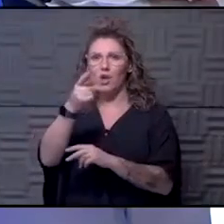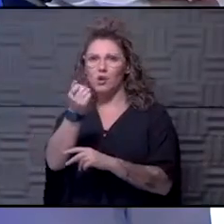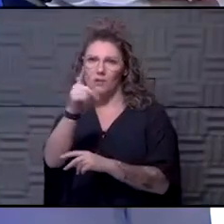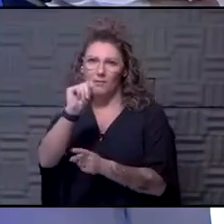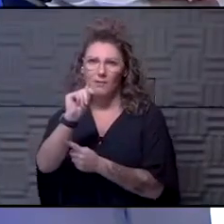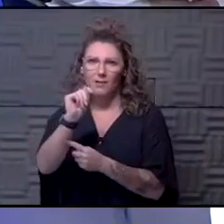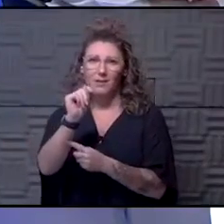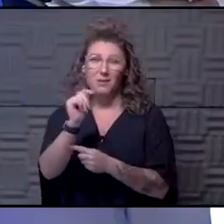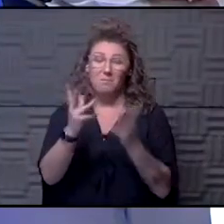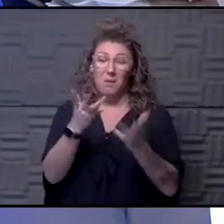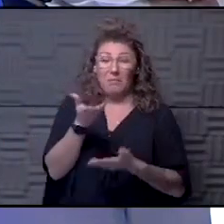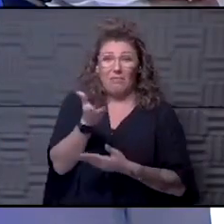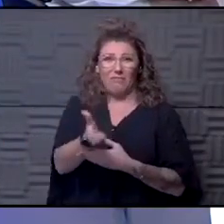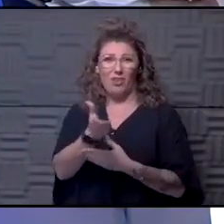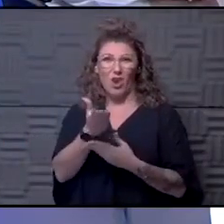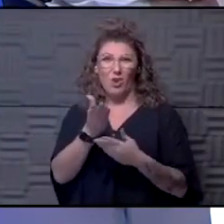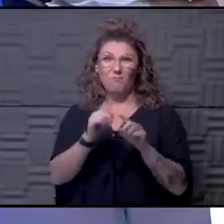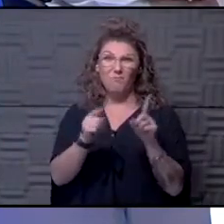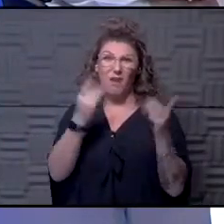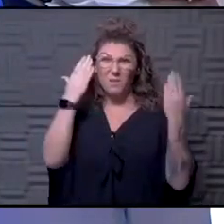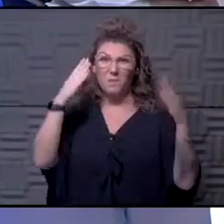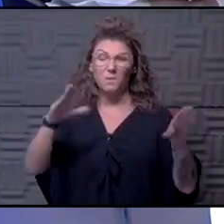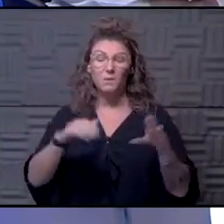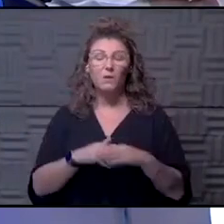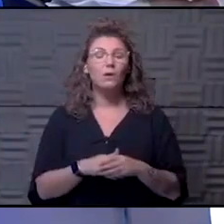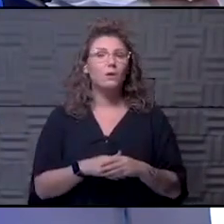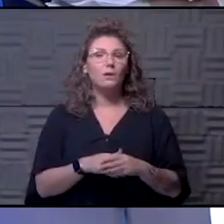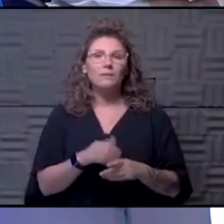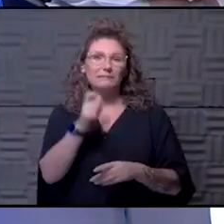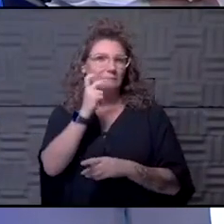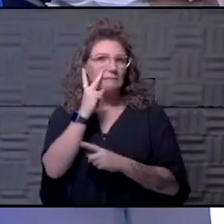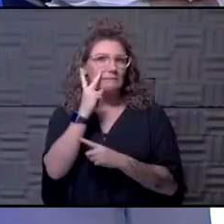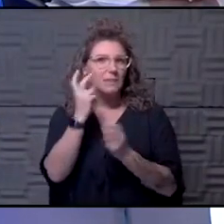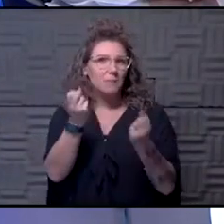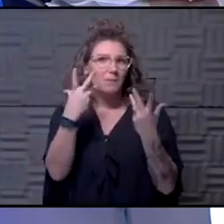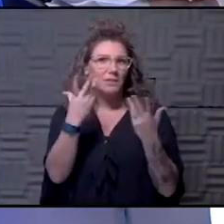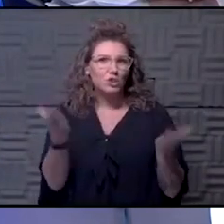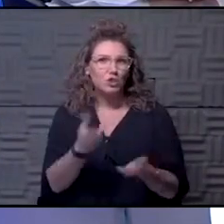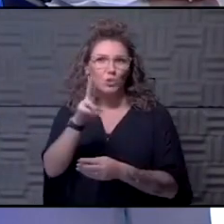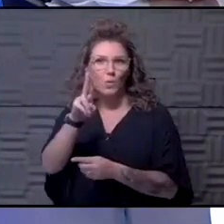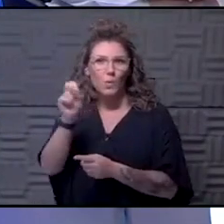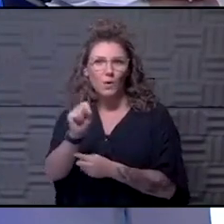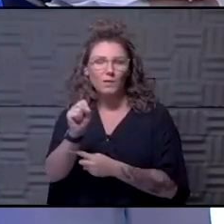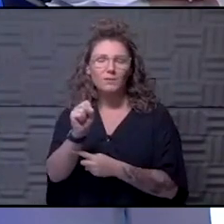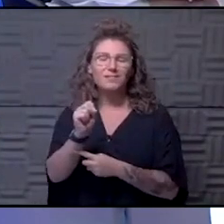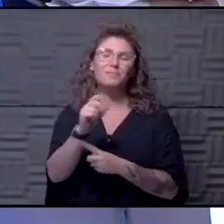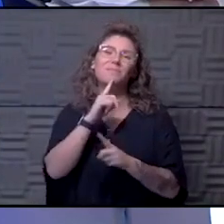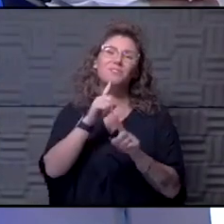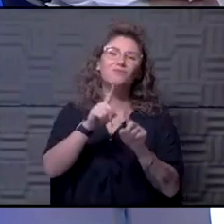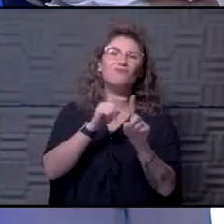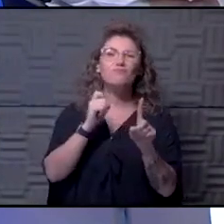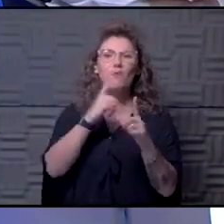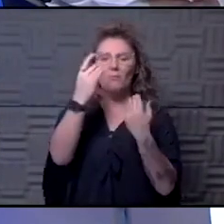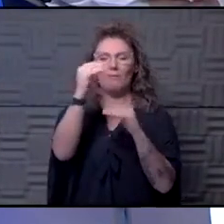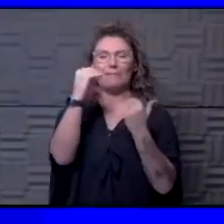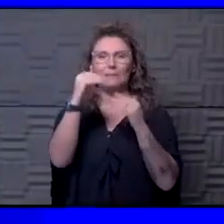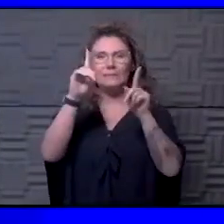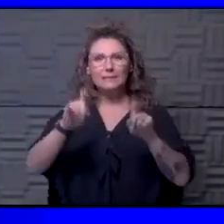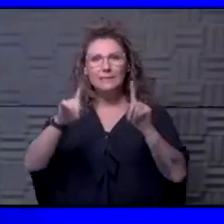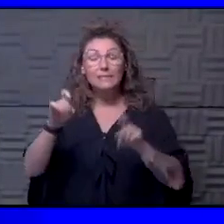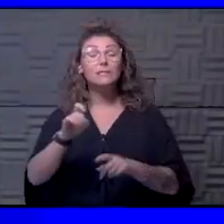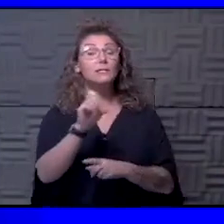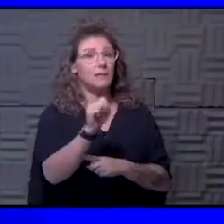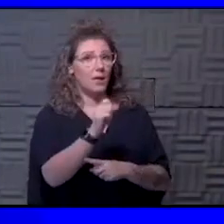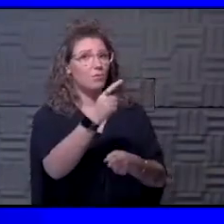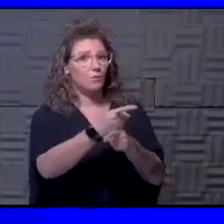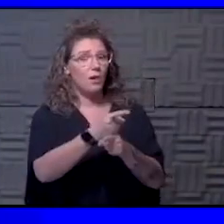that. But from what I've read so far is we've not seen it much in the United States based on the limited testing the CDC has been able to conduct. Yeah, you're